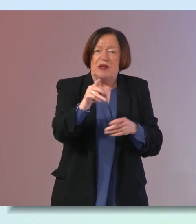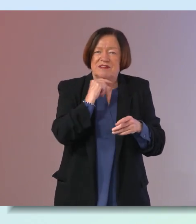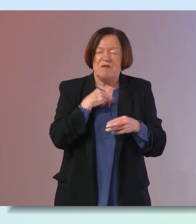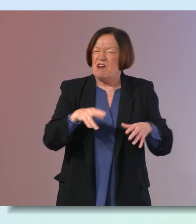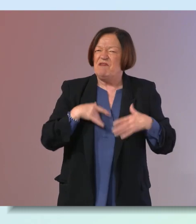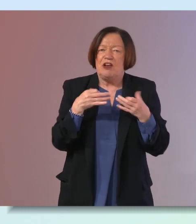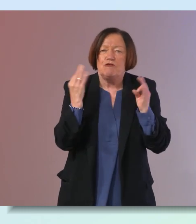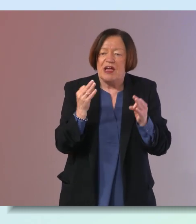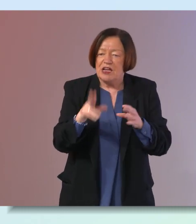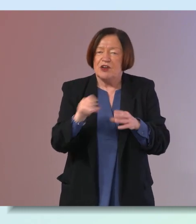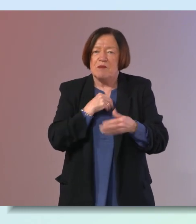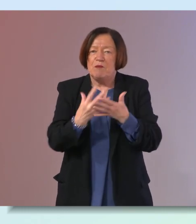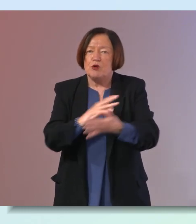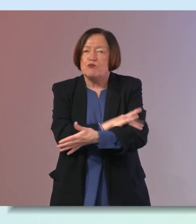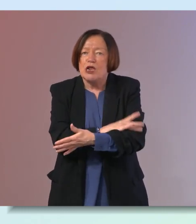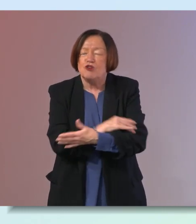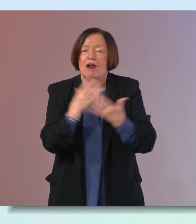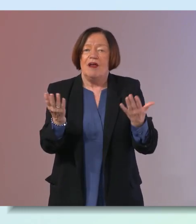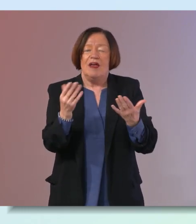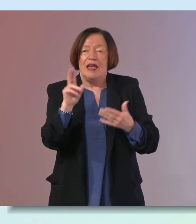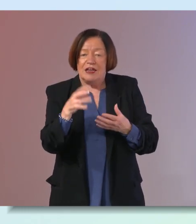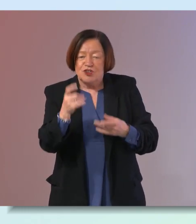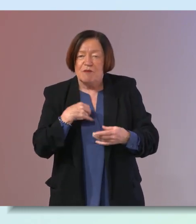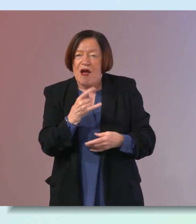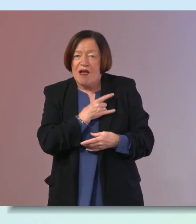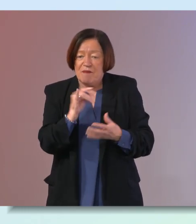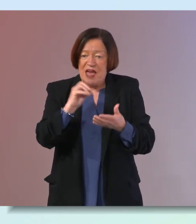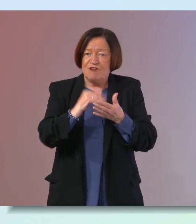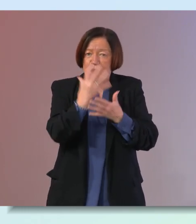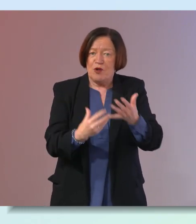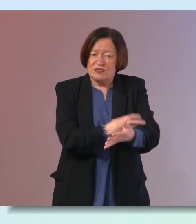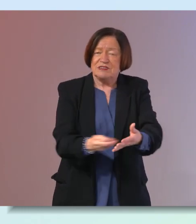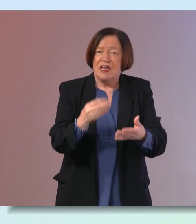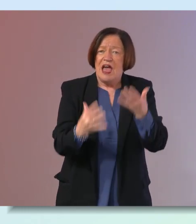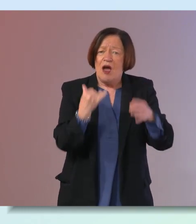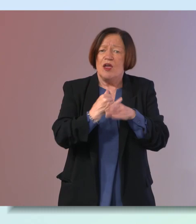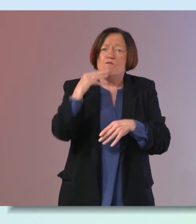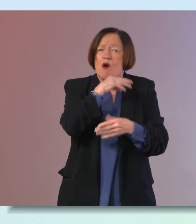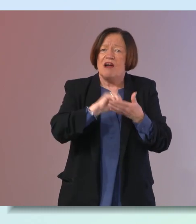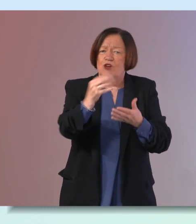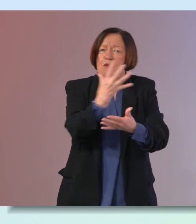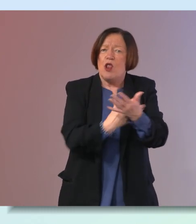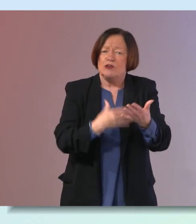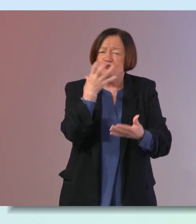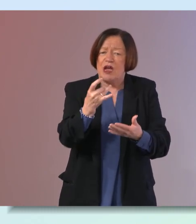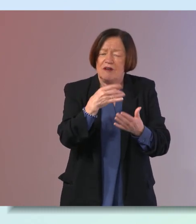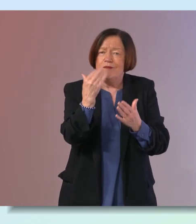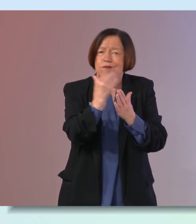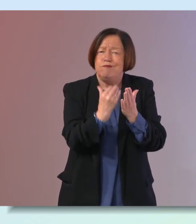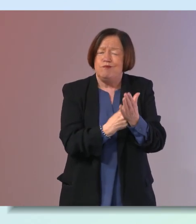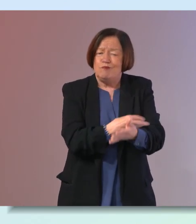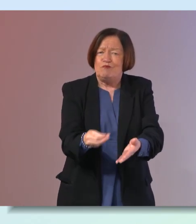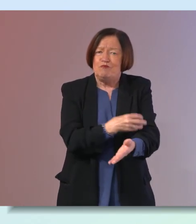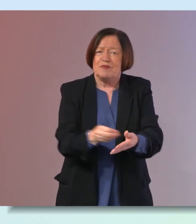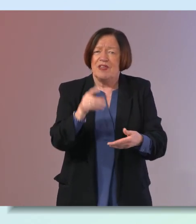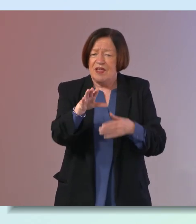feeling great can you take my blood pressure can you check my heart maybe have your blood done how important it is to have your having your blood done as we get older i think